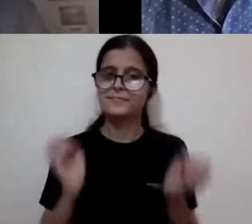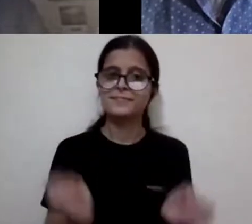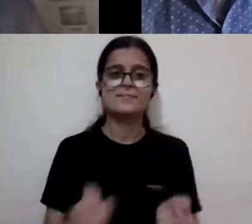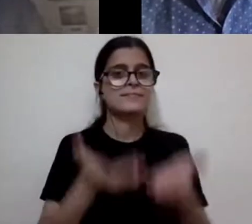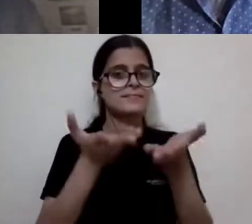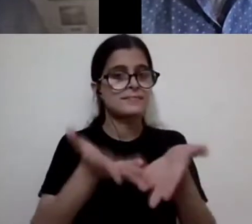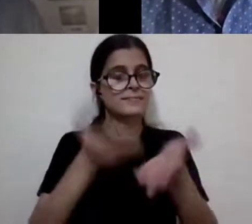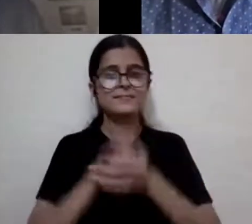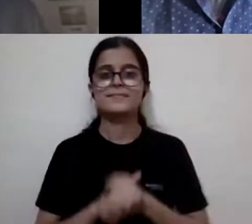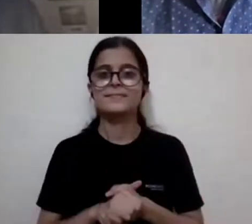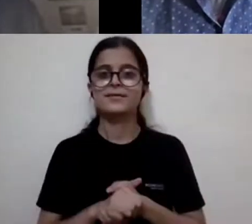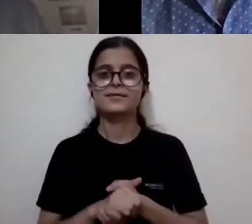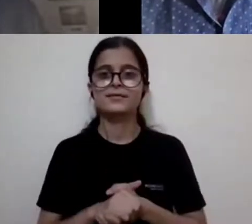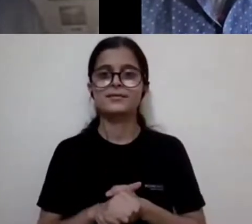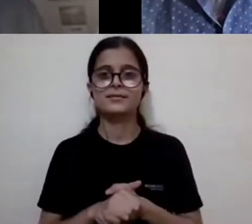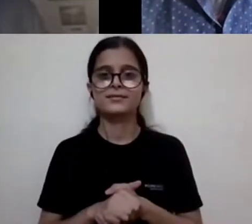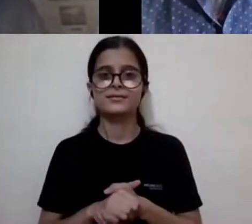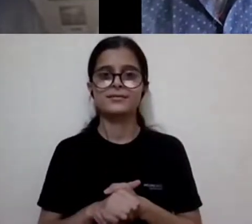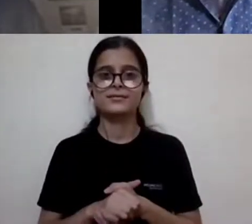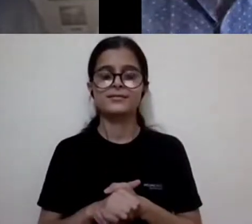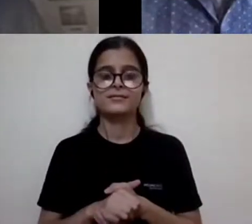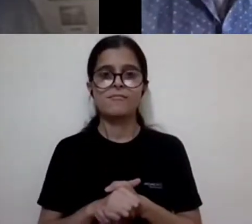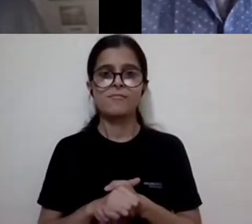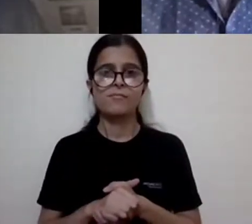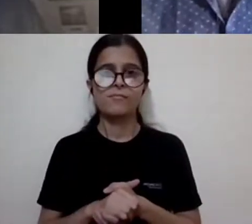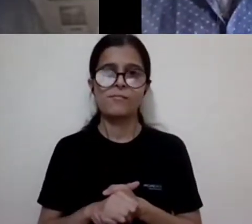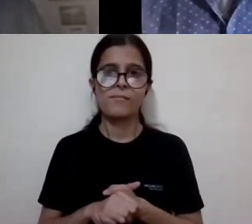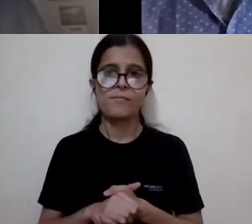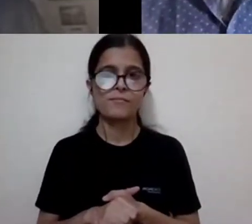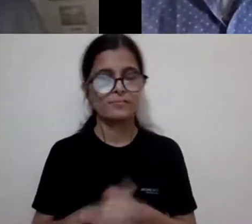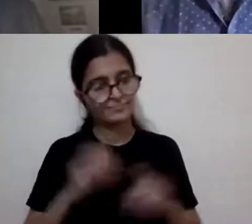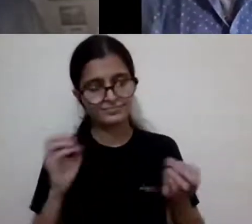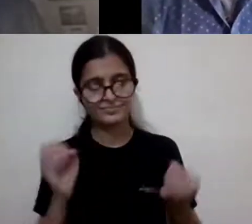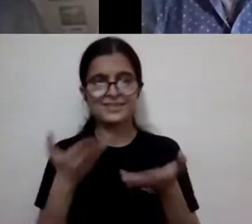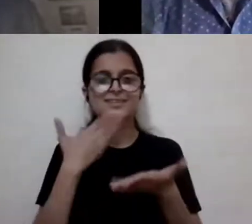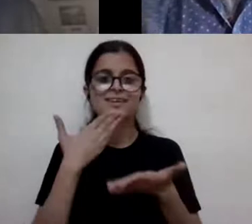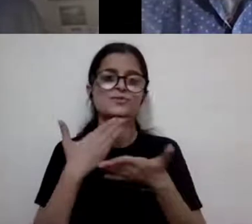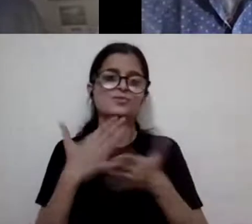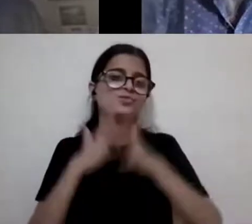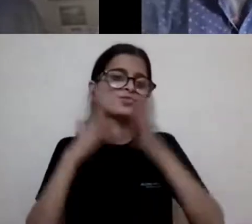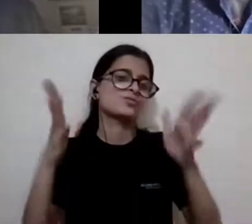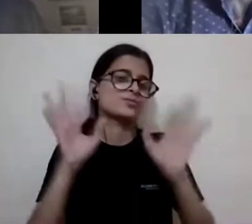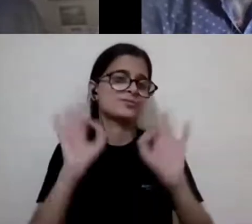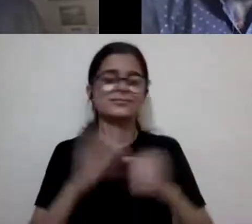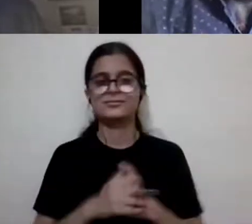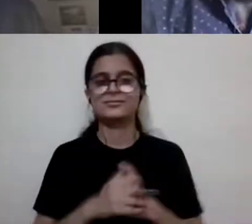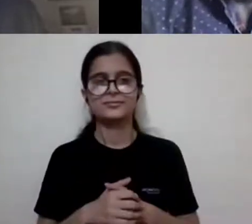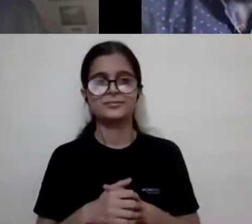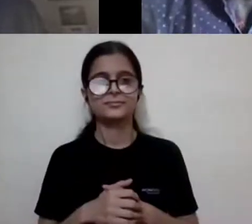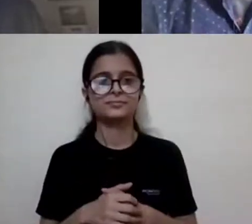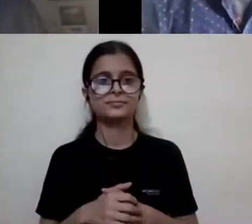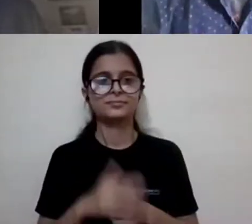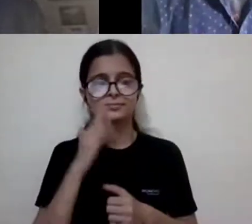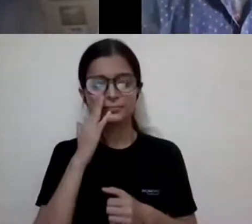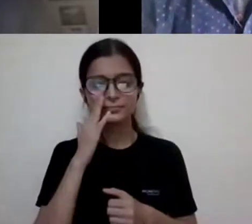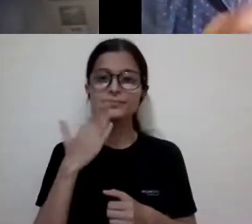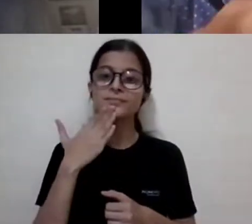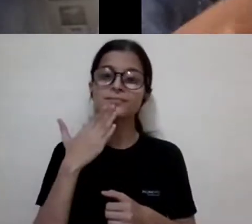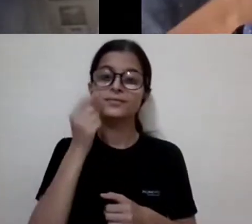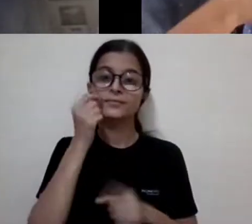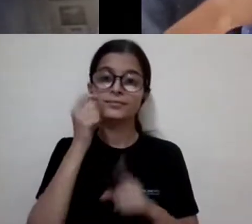and just begin. Thank you so much. Thank you, Professor Davis. Thank you,